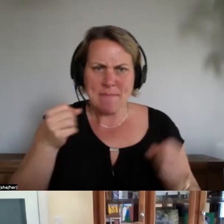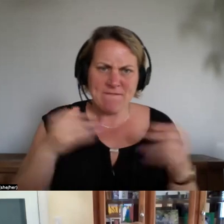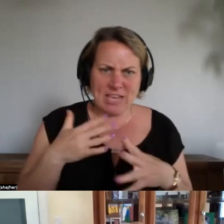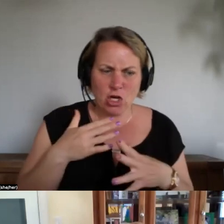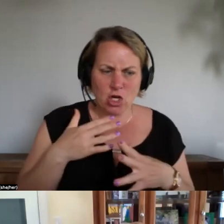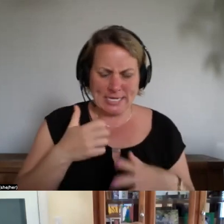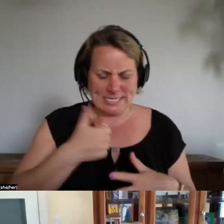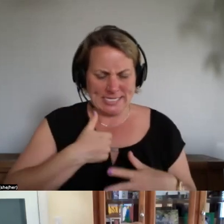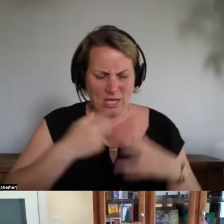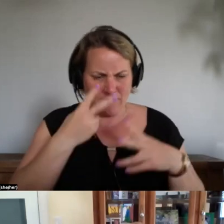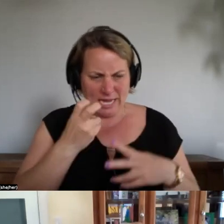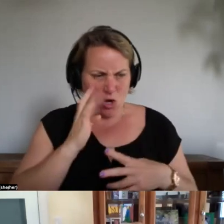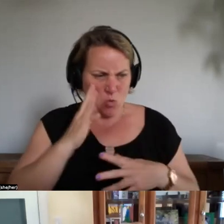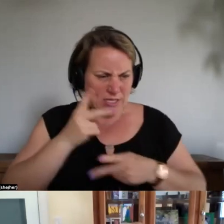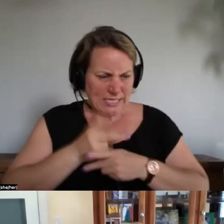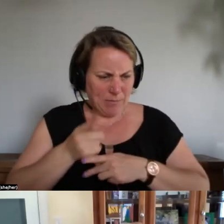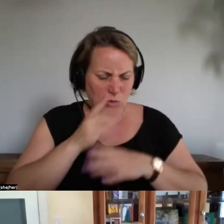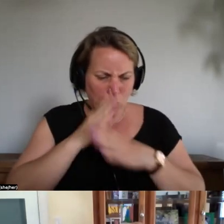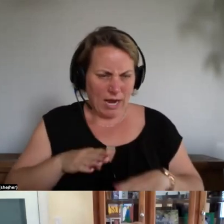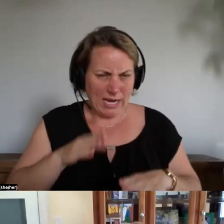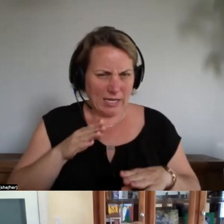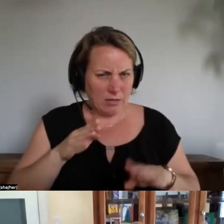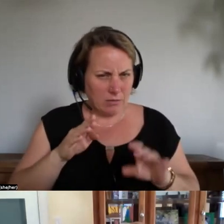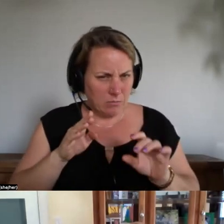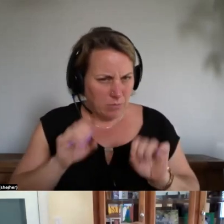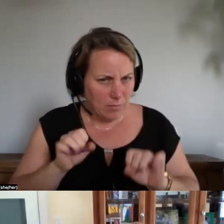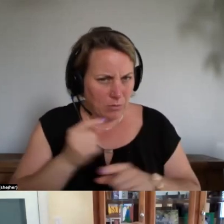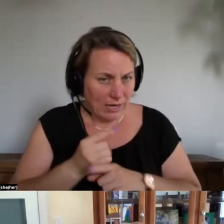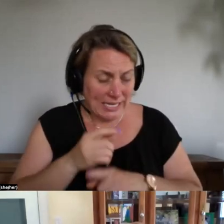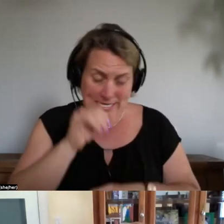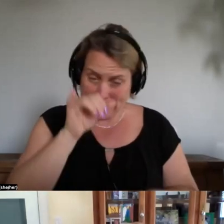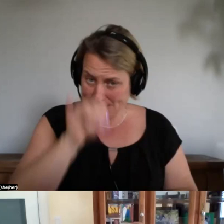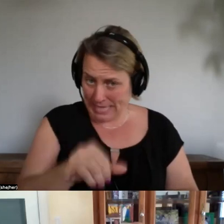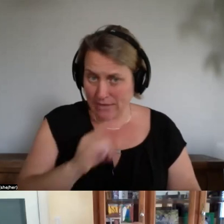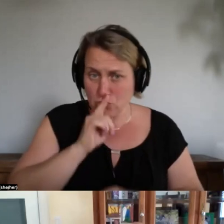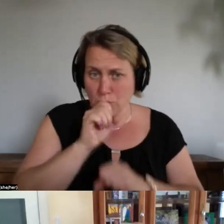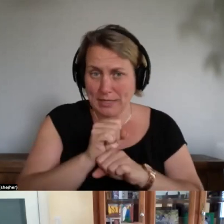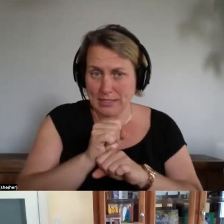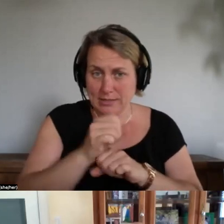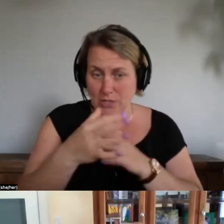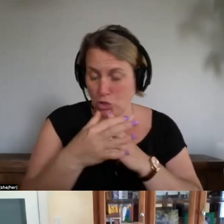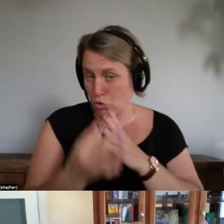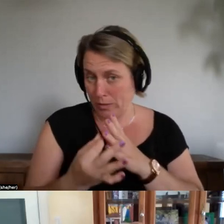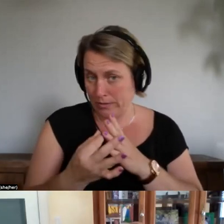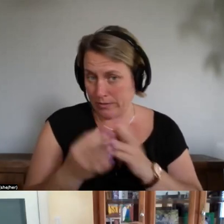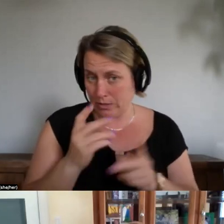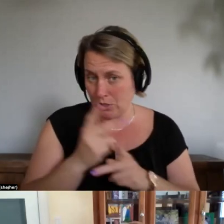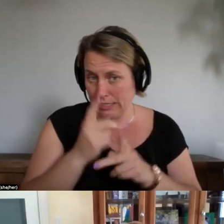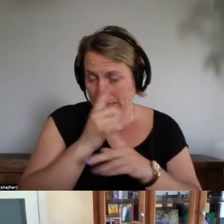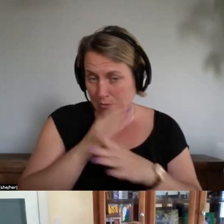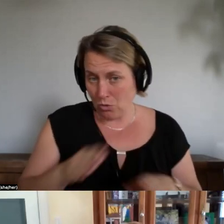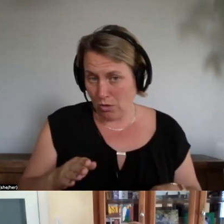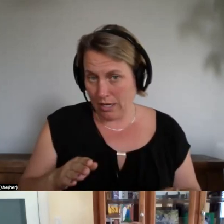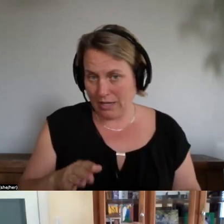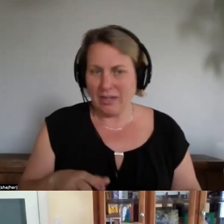and if so is that really a choice to be quiet right what